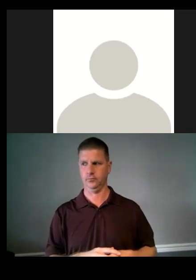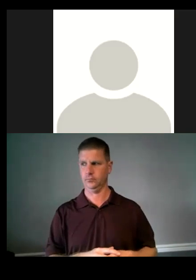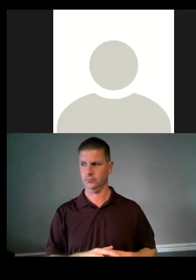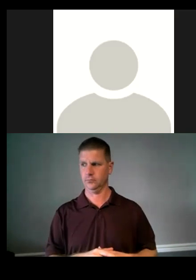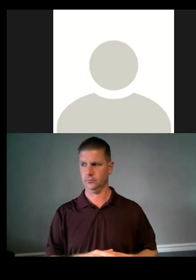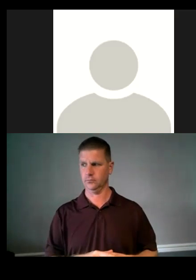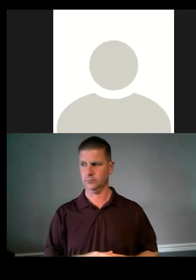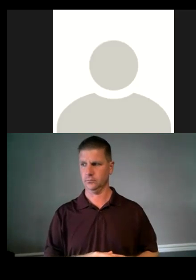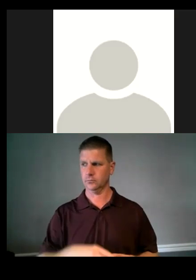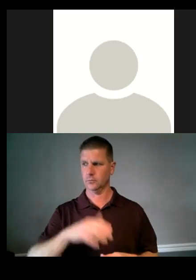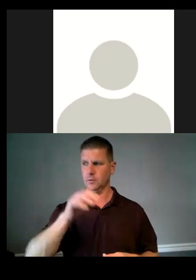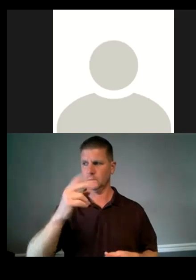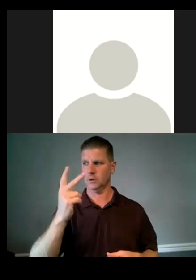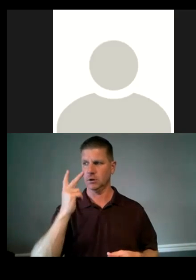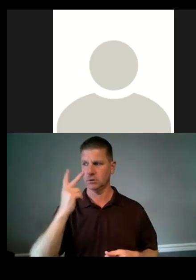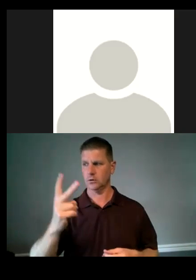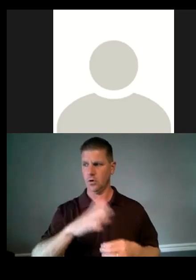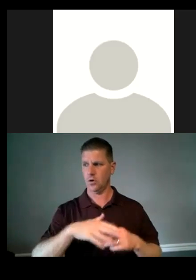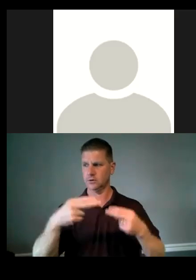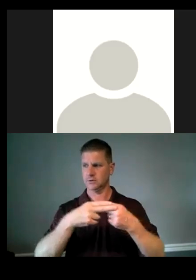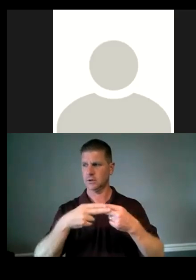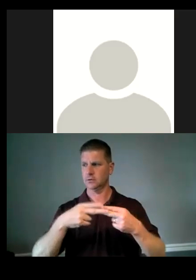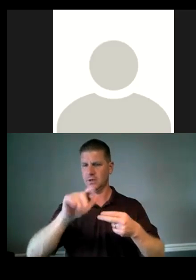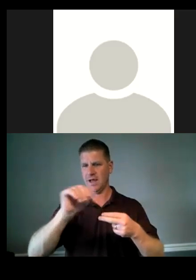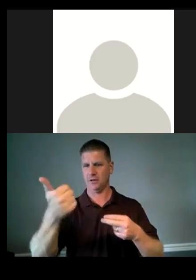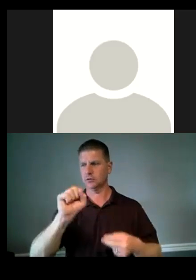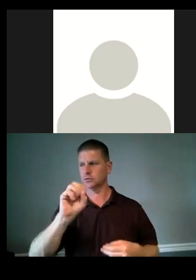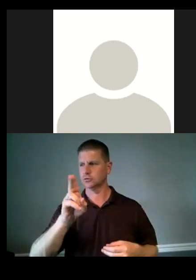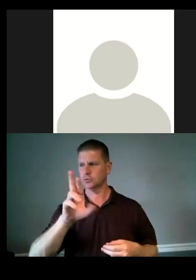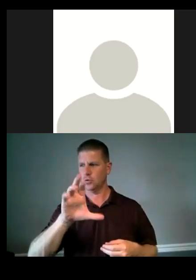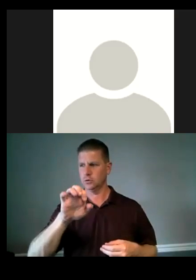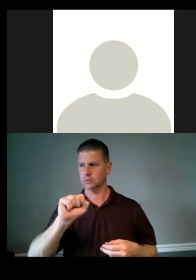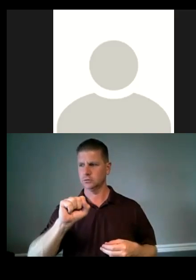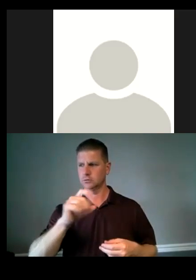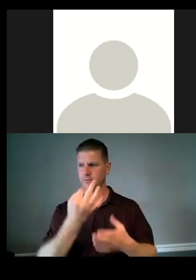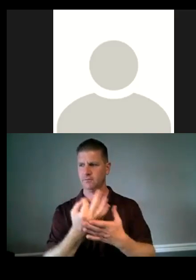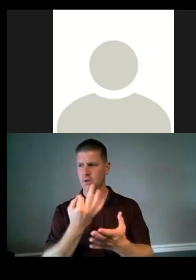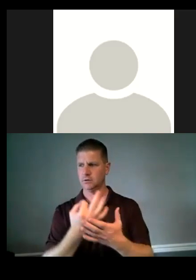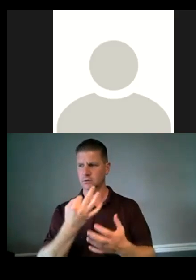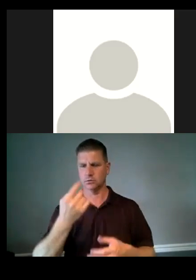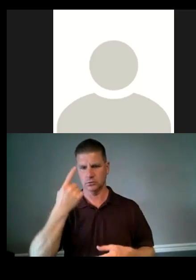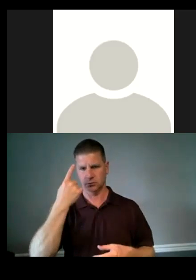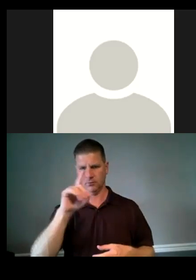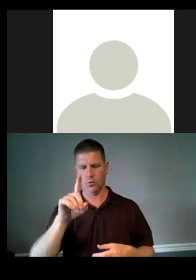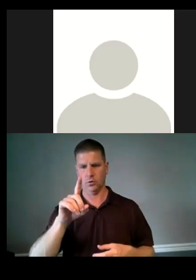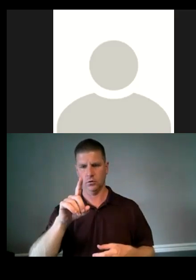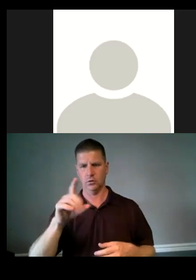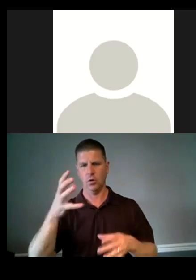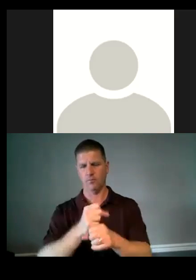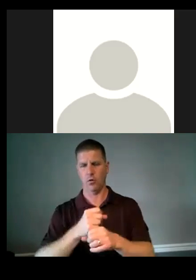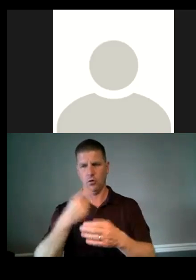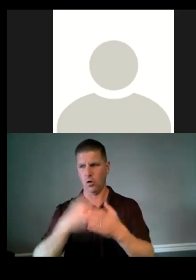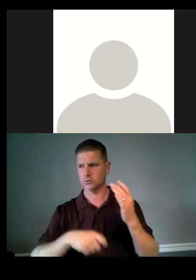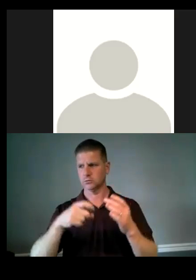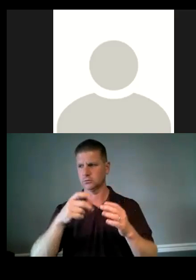And you can see on the slide there the other sources of funding for the, for the, uh, overall cost of the garage.